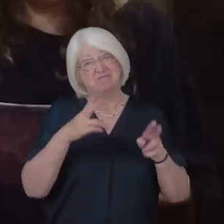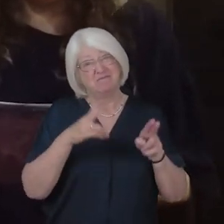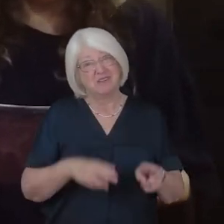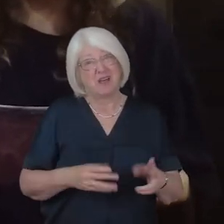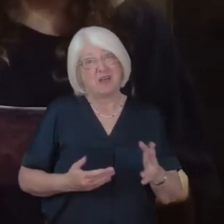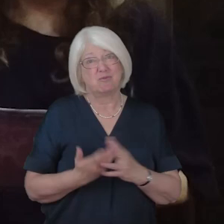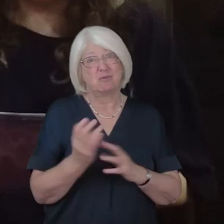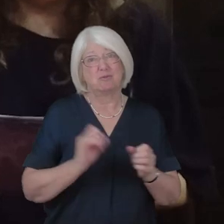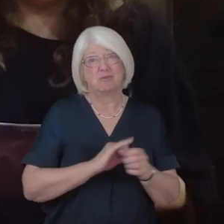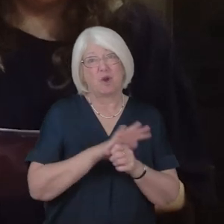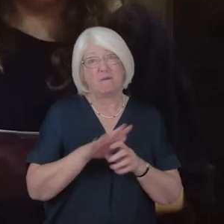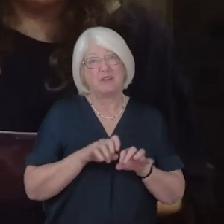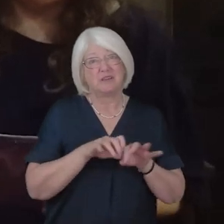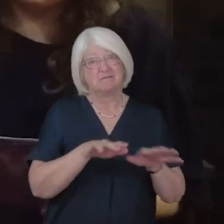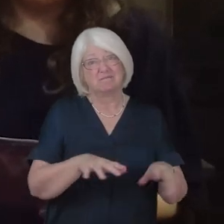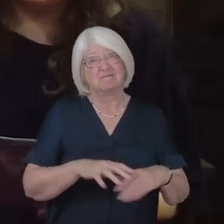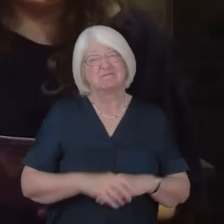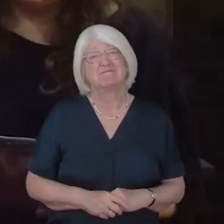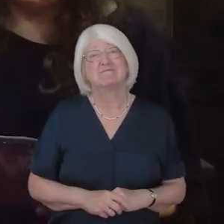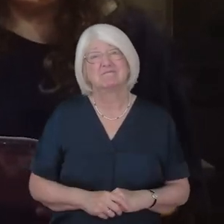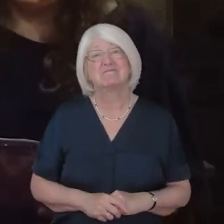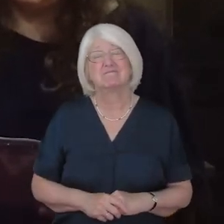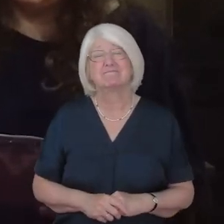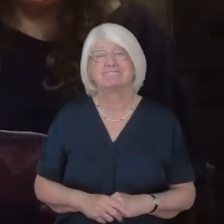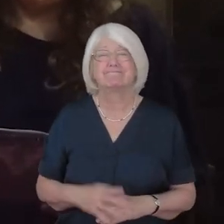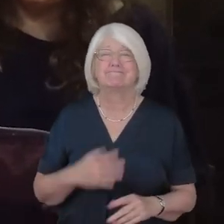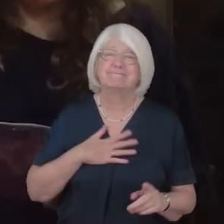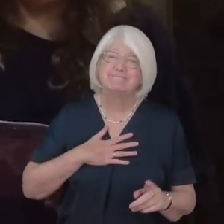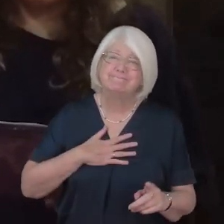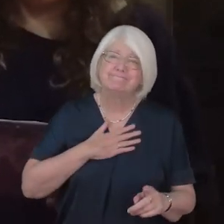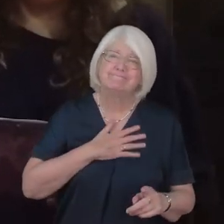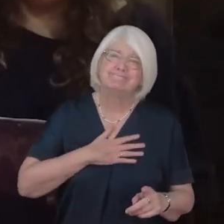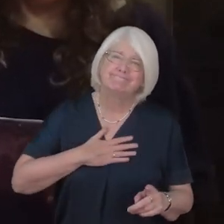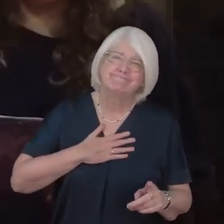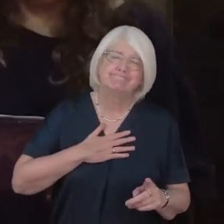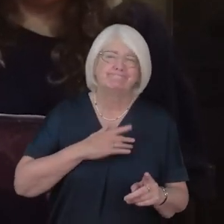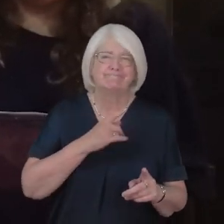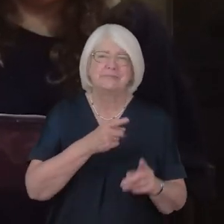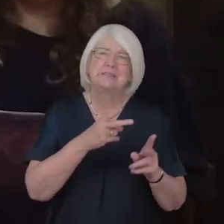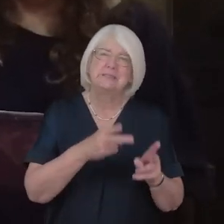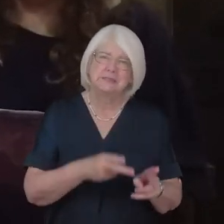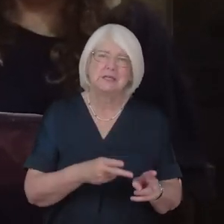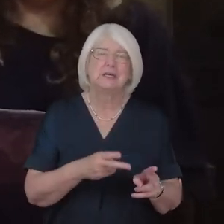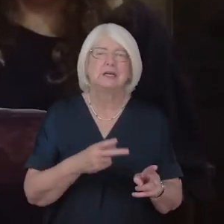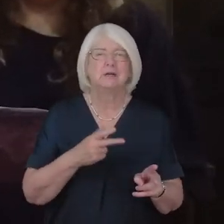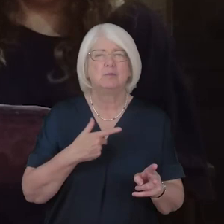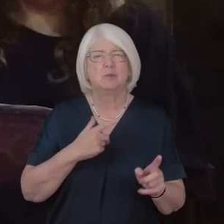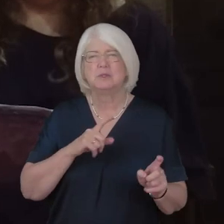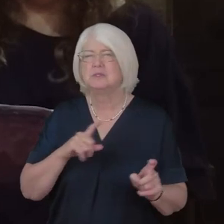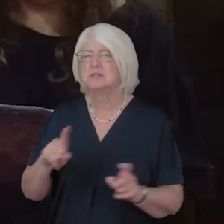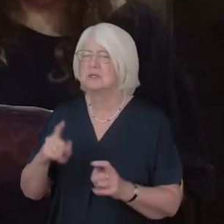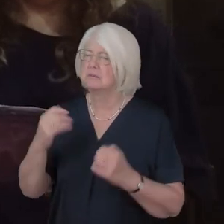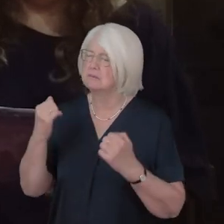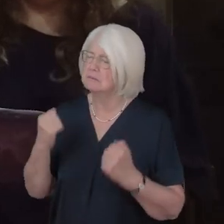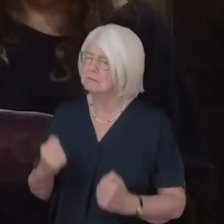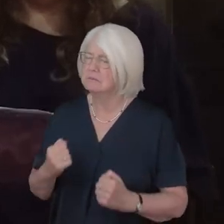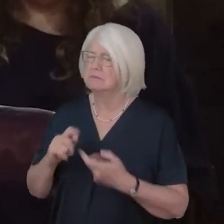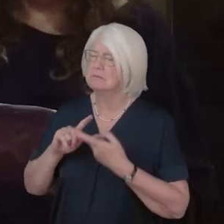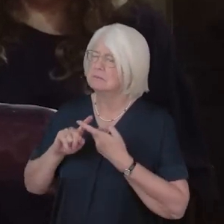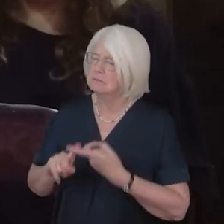in our sorrow at their passing may we stand firm in your promise of everlasting life